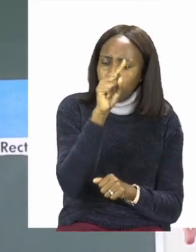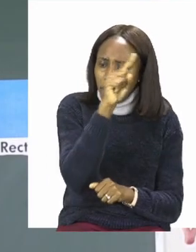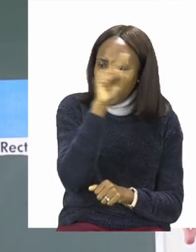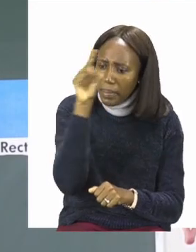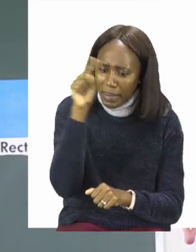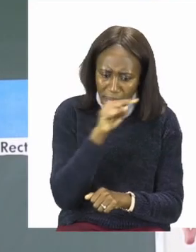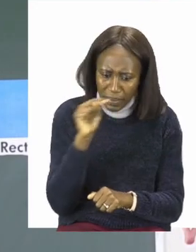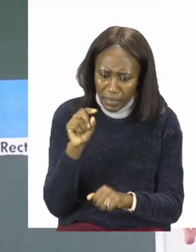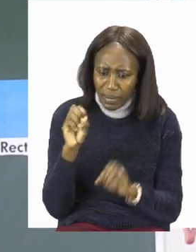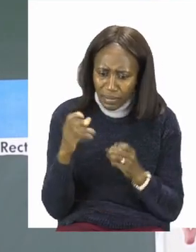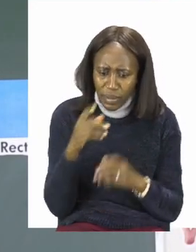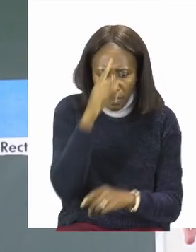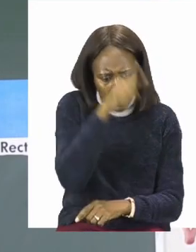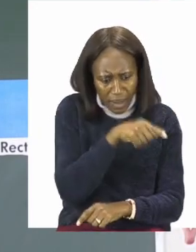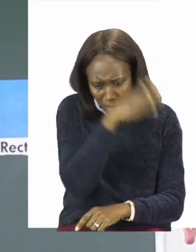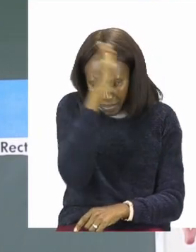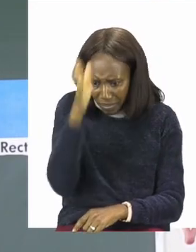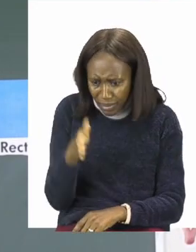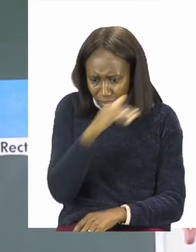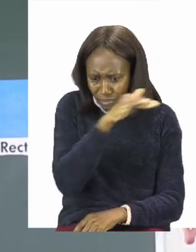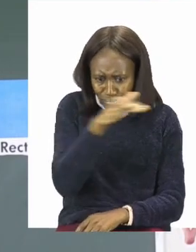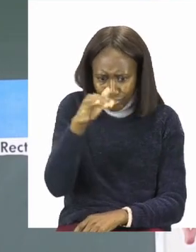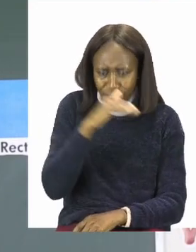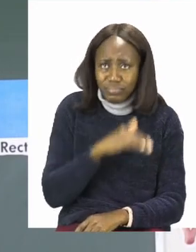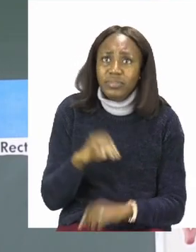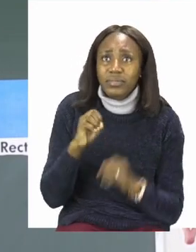As well as write the shapes name neatly.